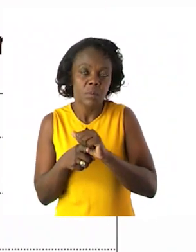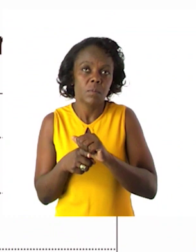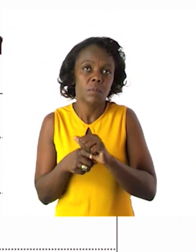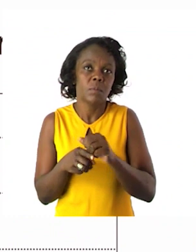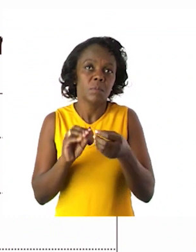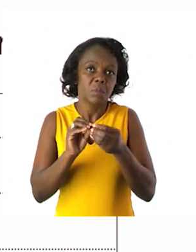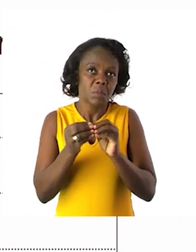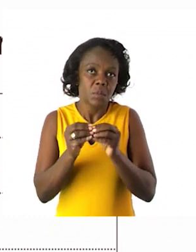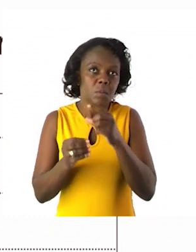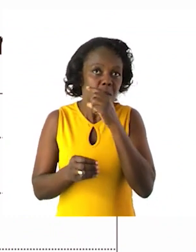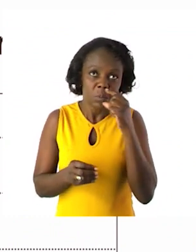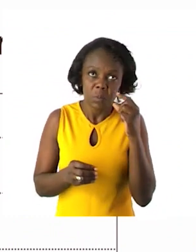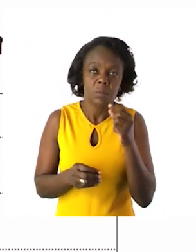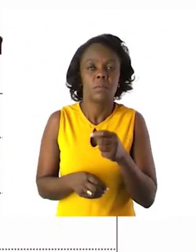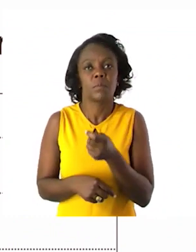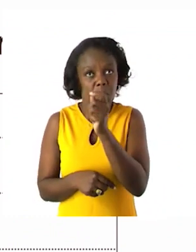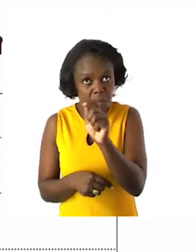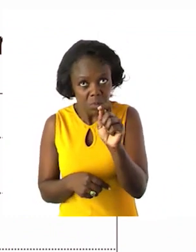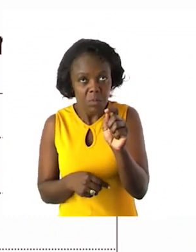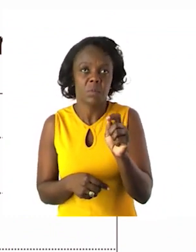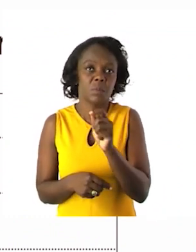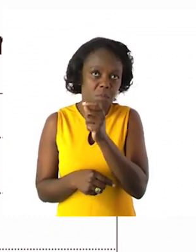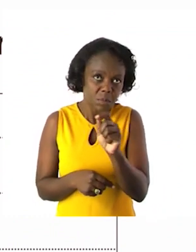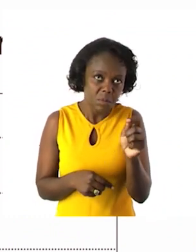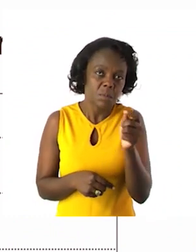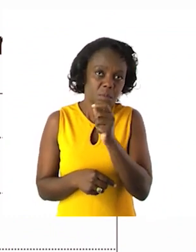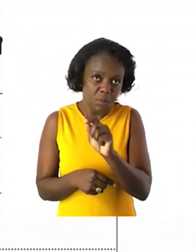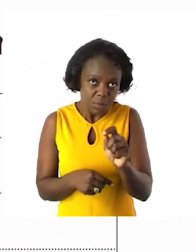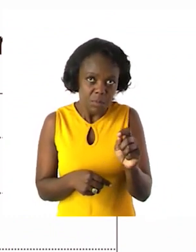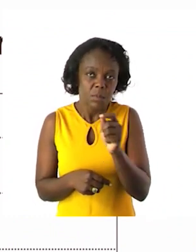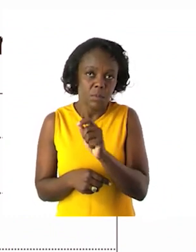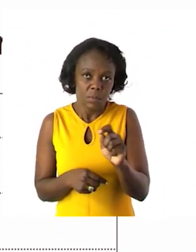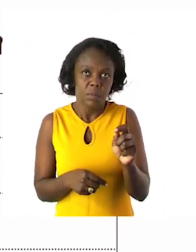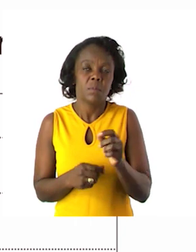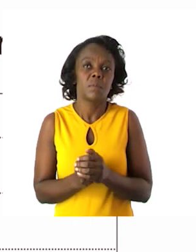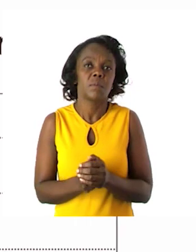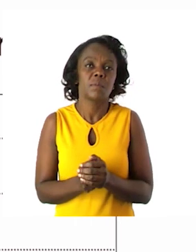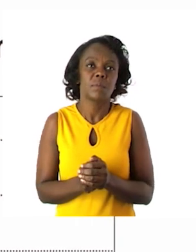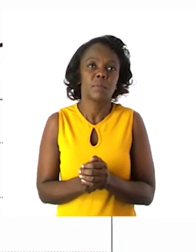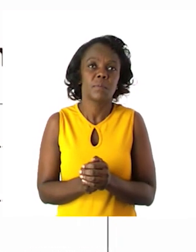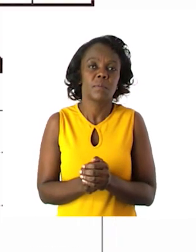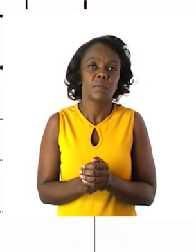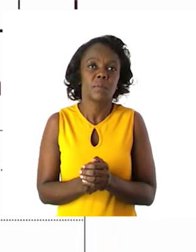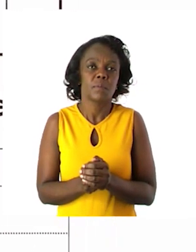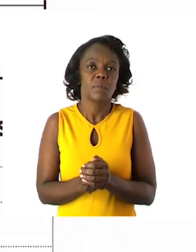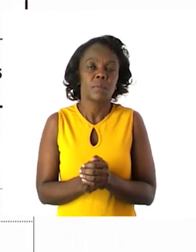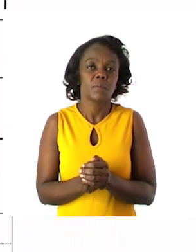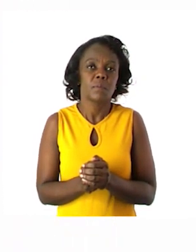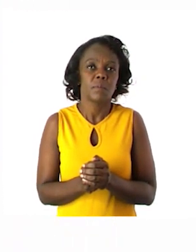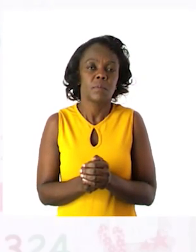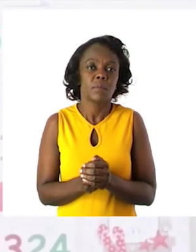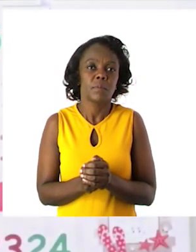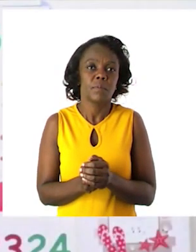number names. Practice writing your number names. You close your eyes and you write the number name and see if you know it. While the grade 2s are